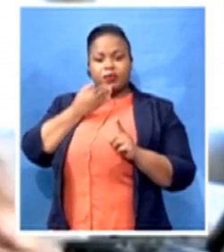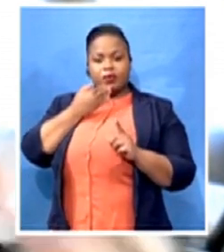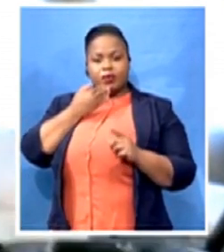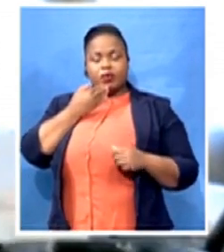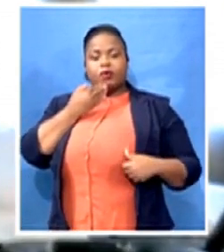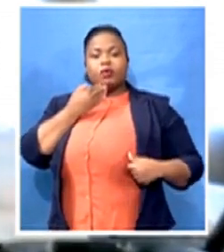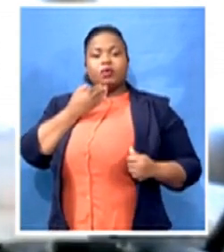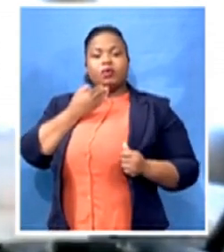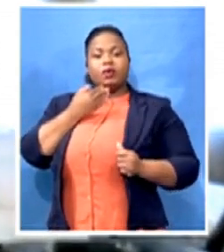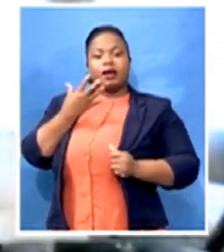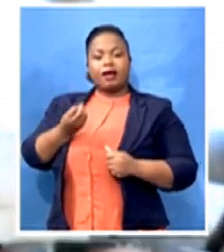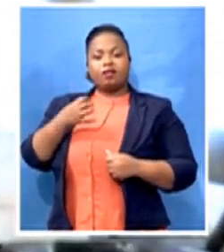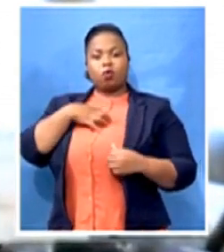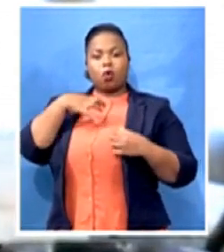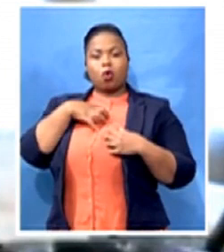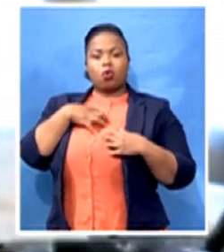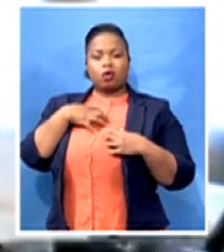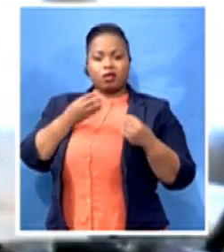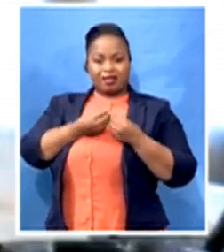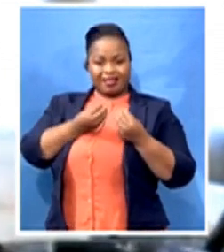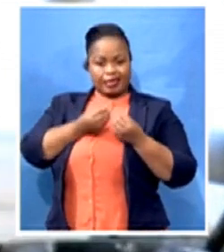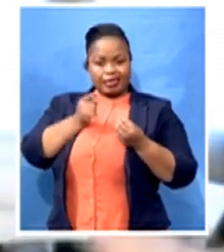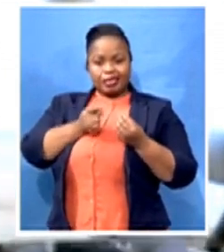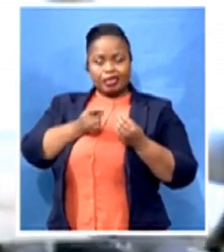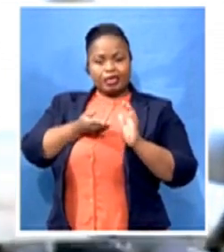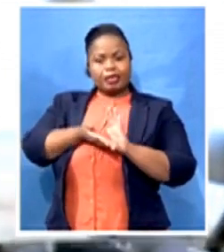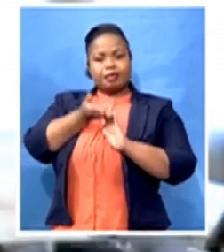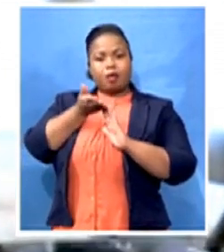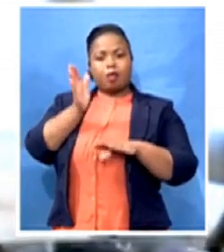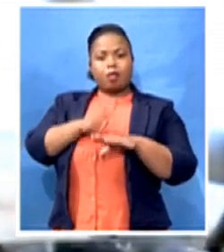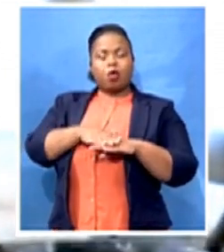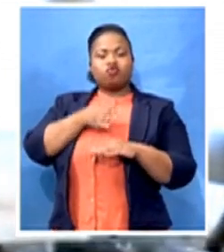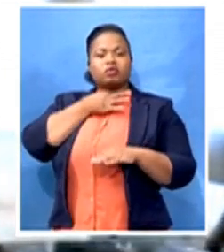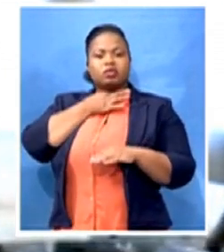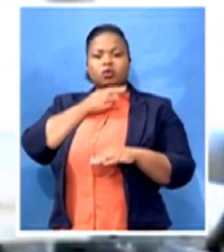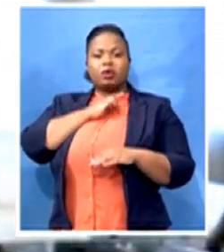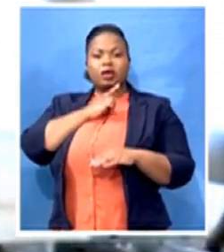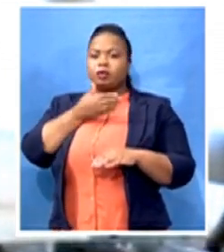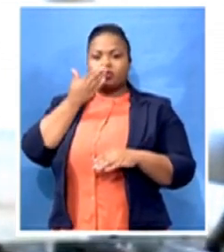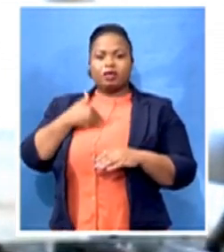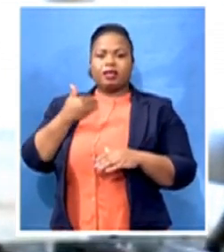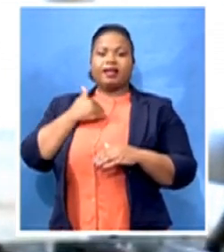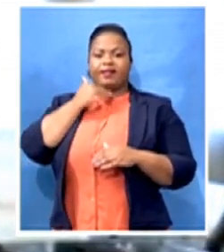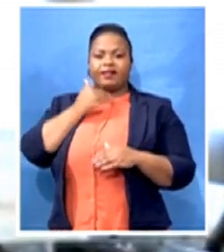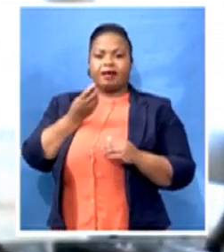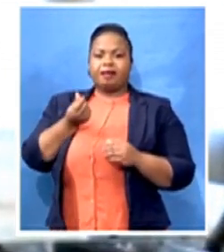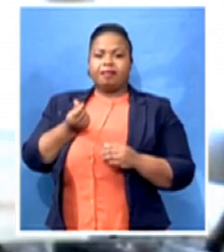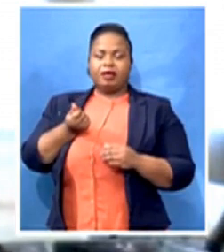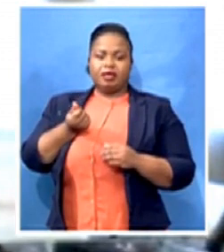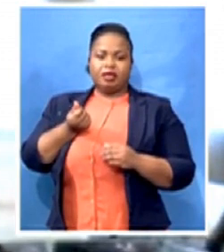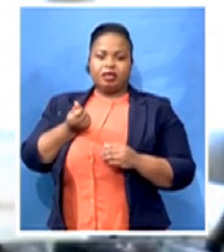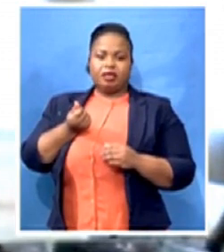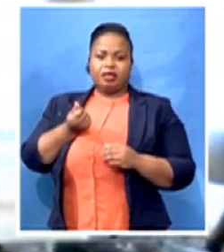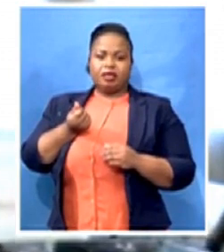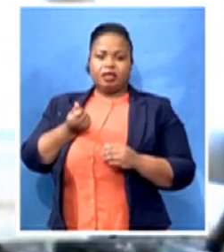would not ordinarily have enough reserves to make them good on a loss